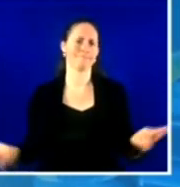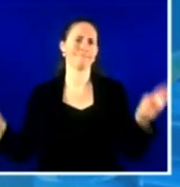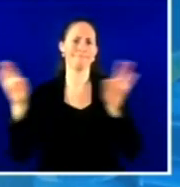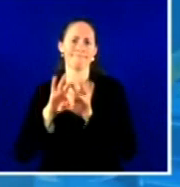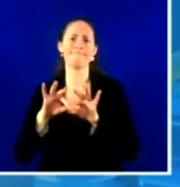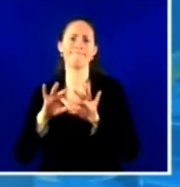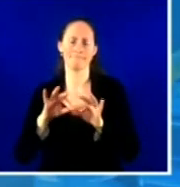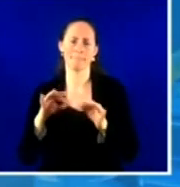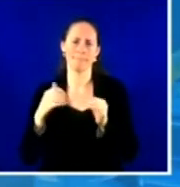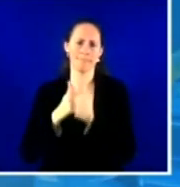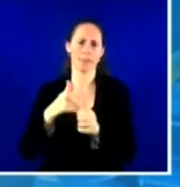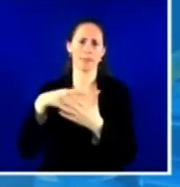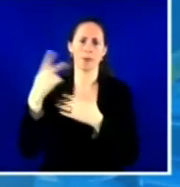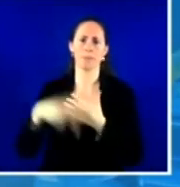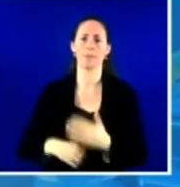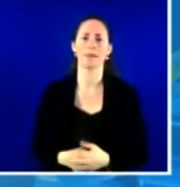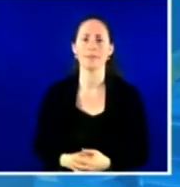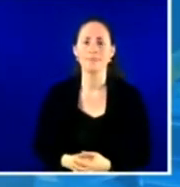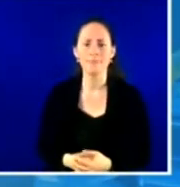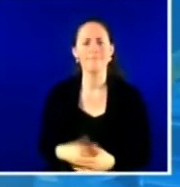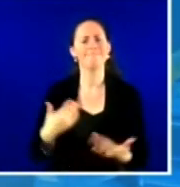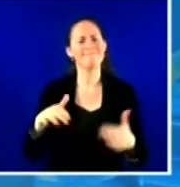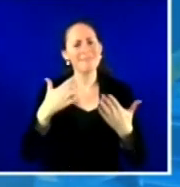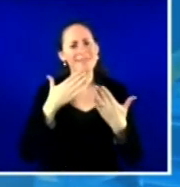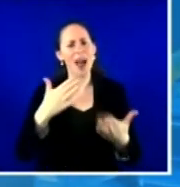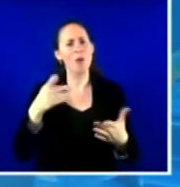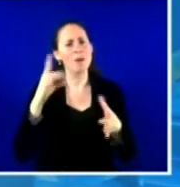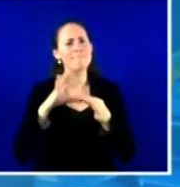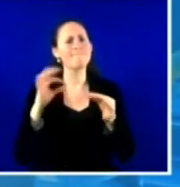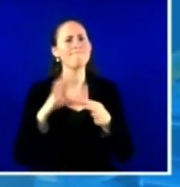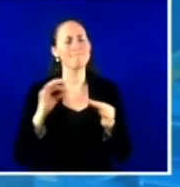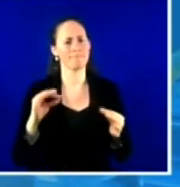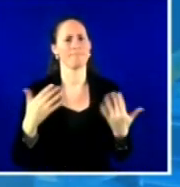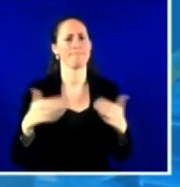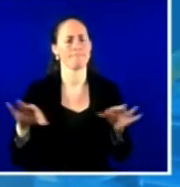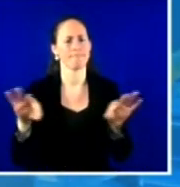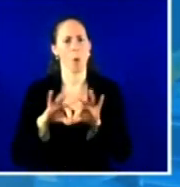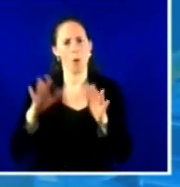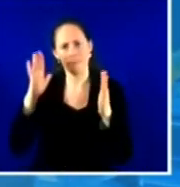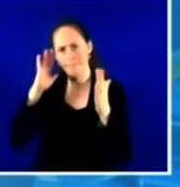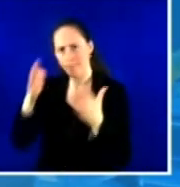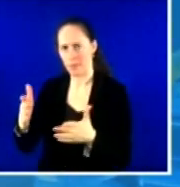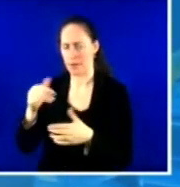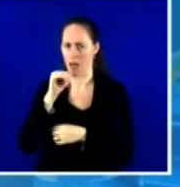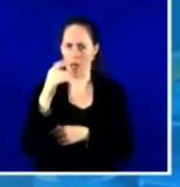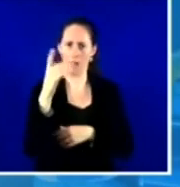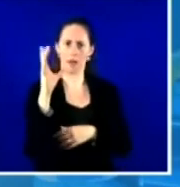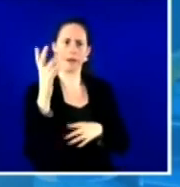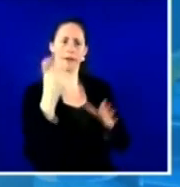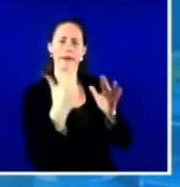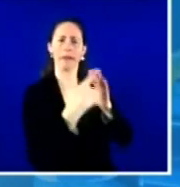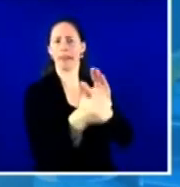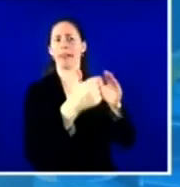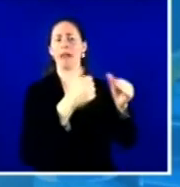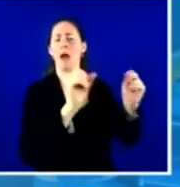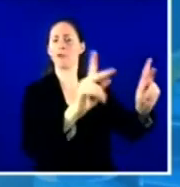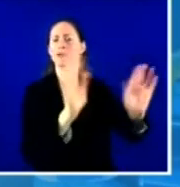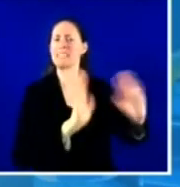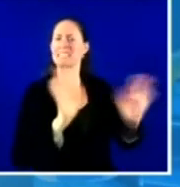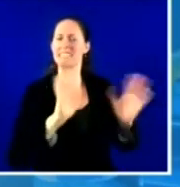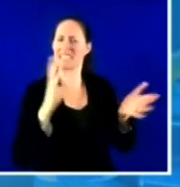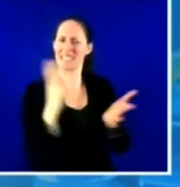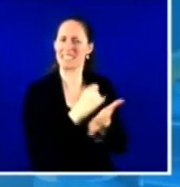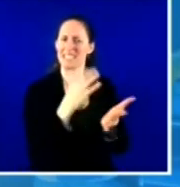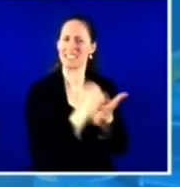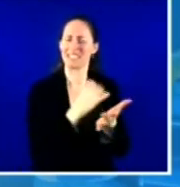you for bringing the issue of the importance of focusing on not missing an opportunity to vaccinate a patient when they're there